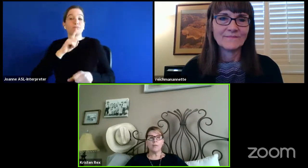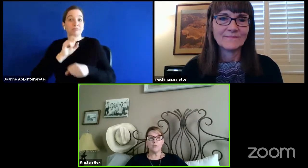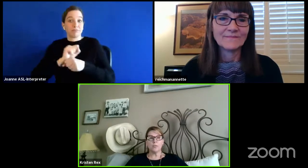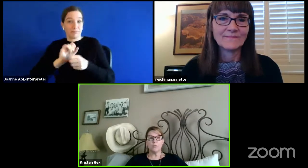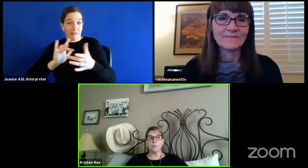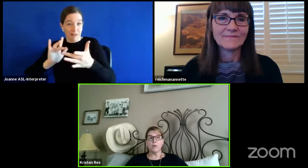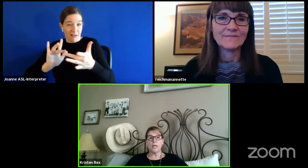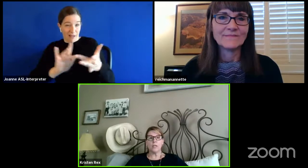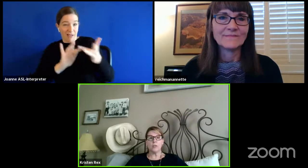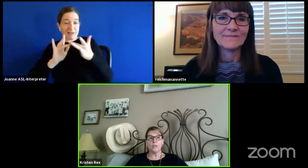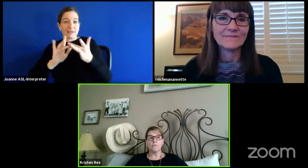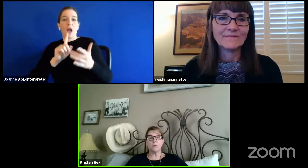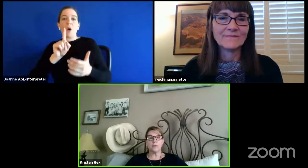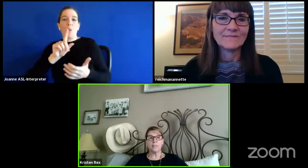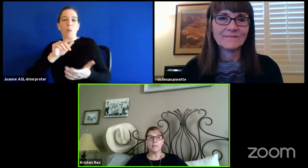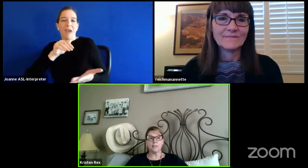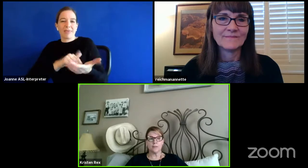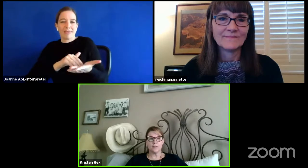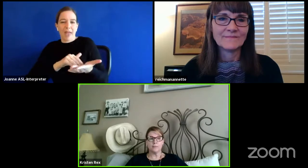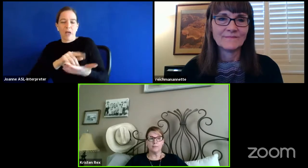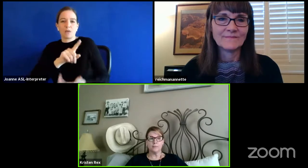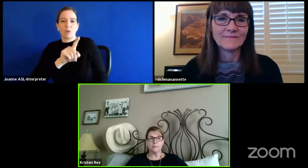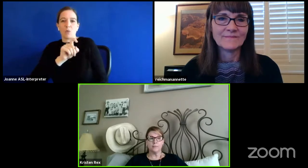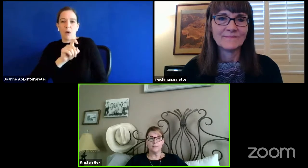1146.